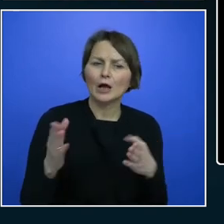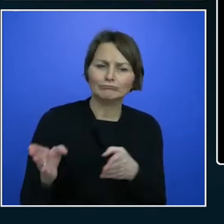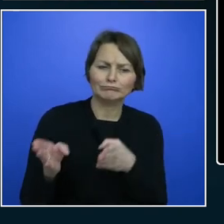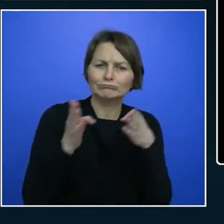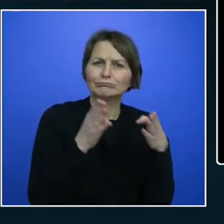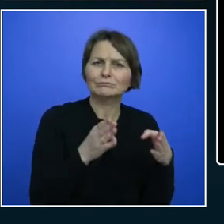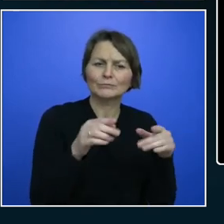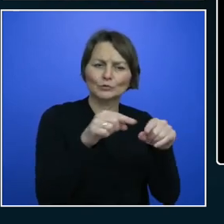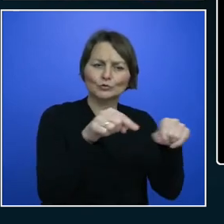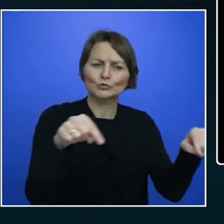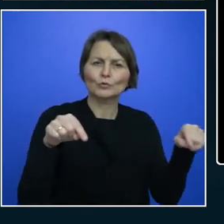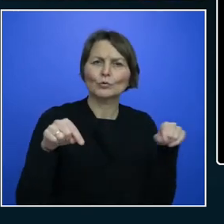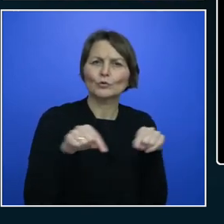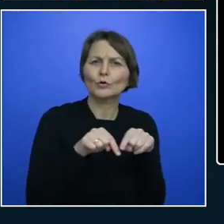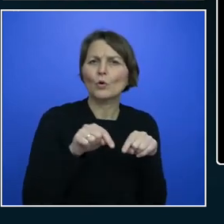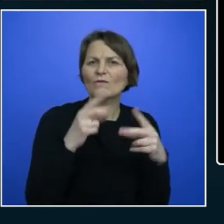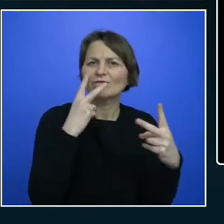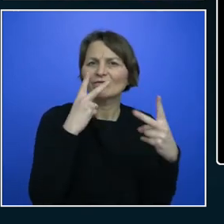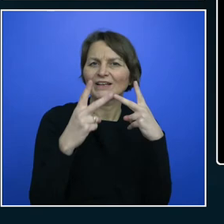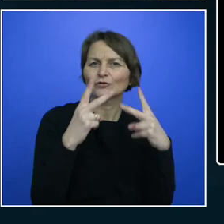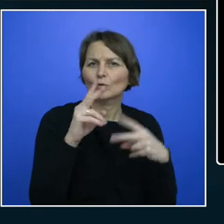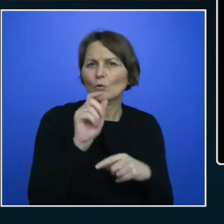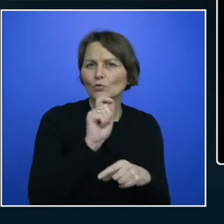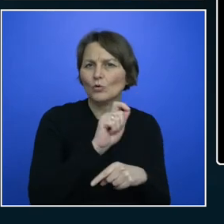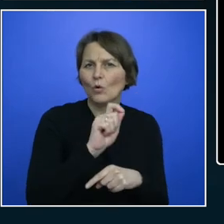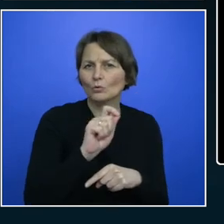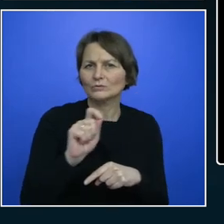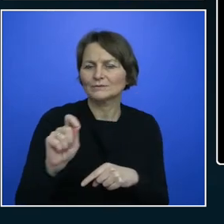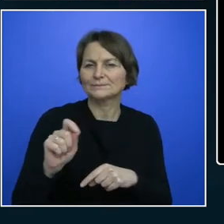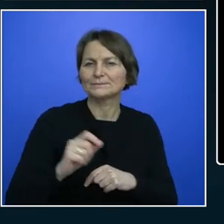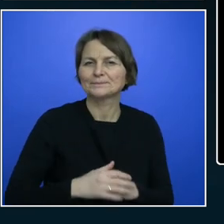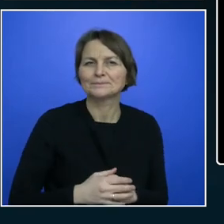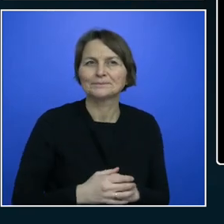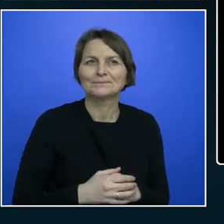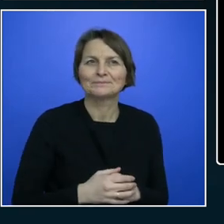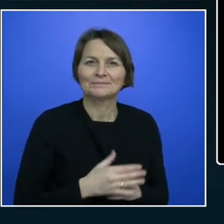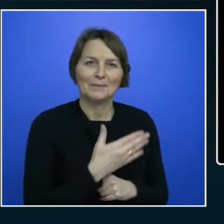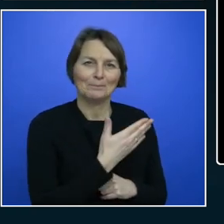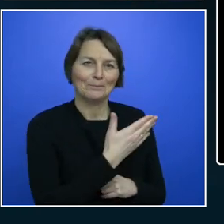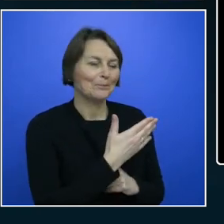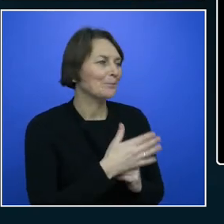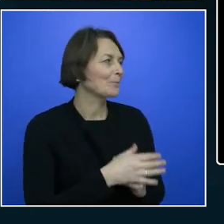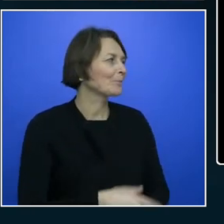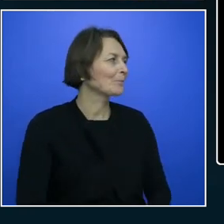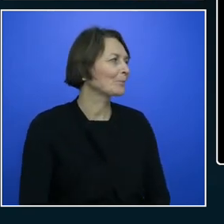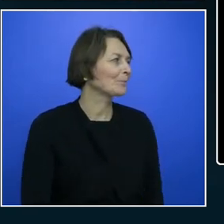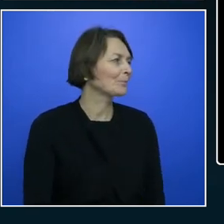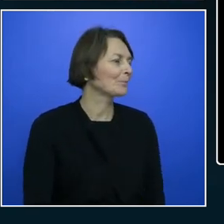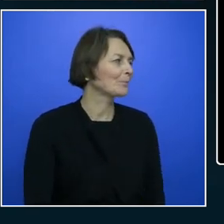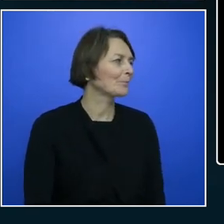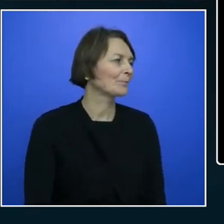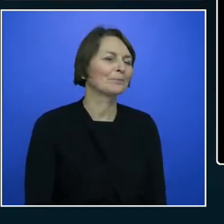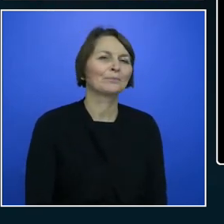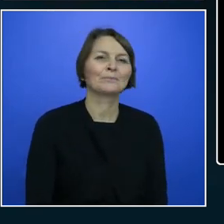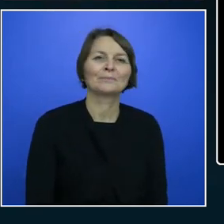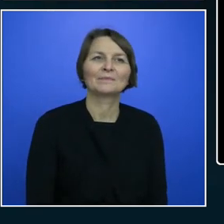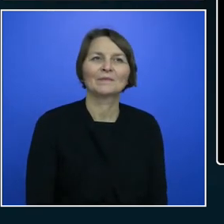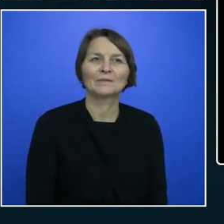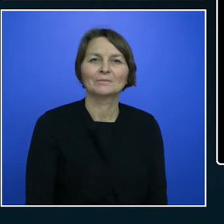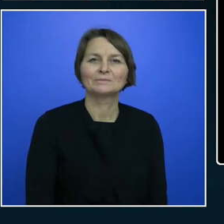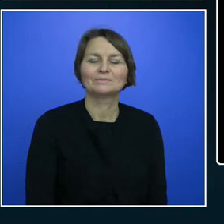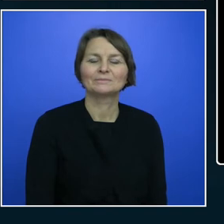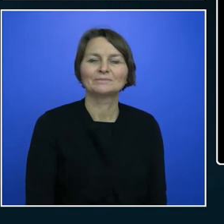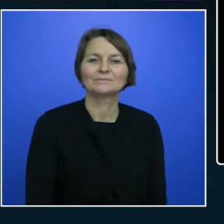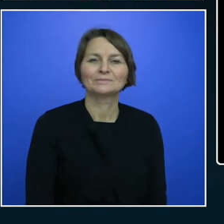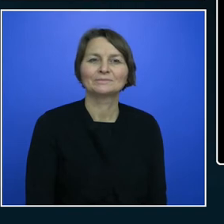my Quick Start Java. Yeah, there we go. Into Immersive Reader. Now, Immersive Reader, I've got my